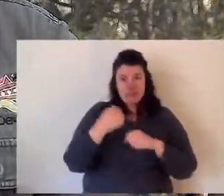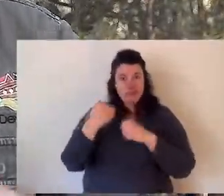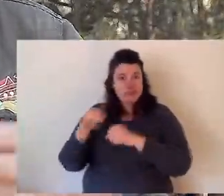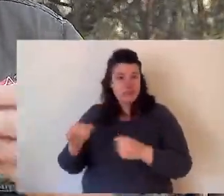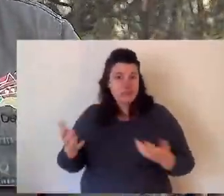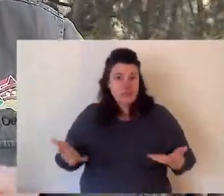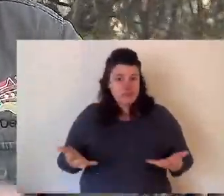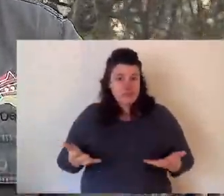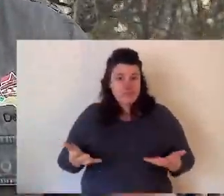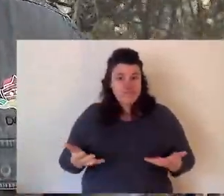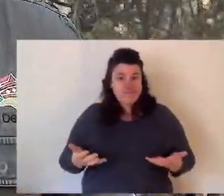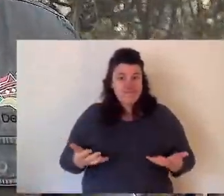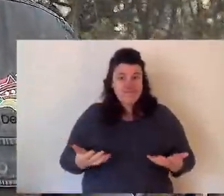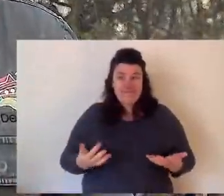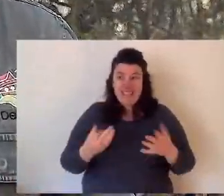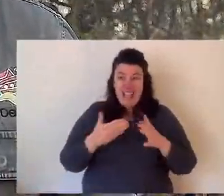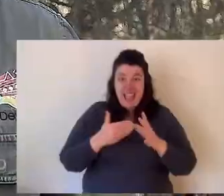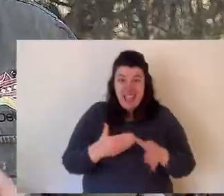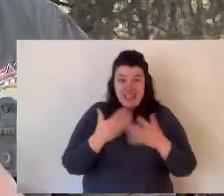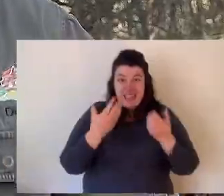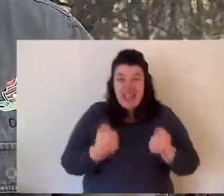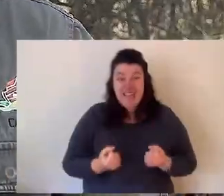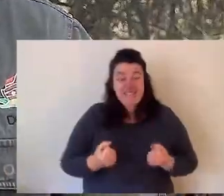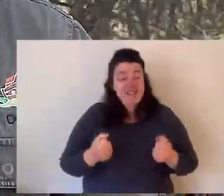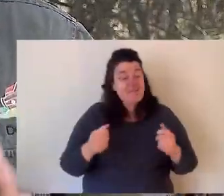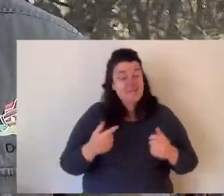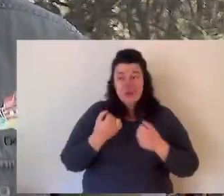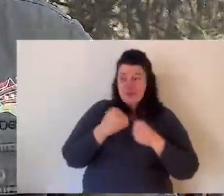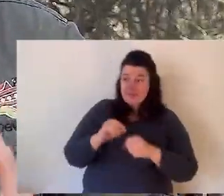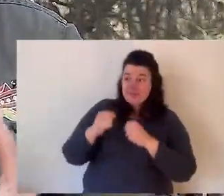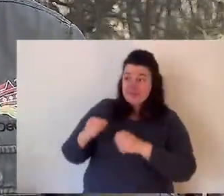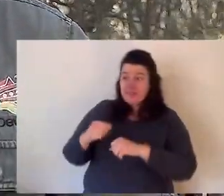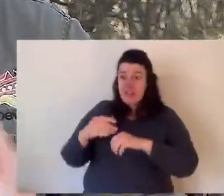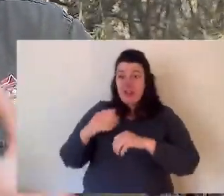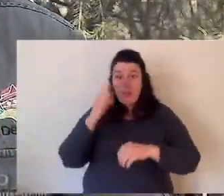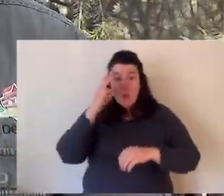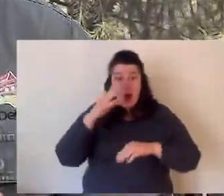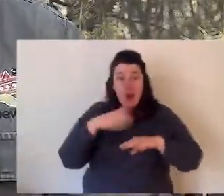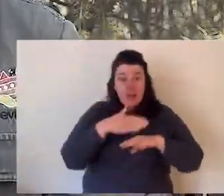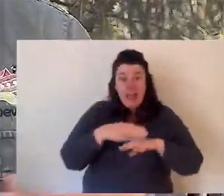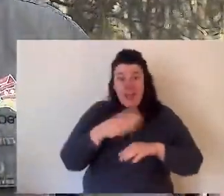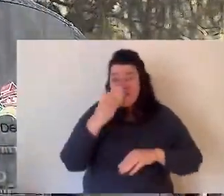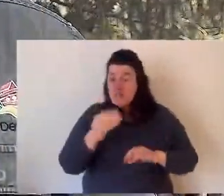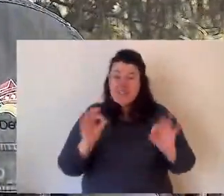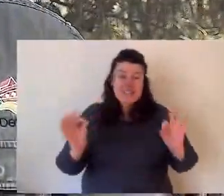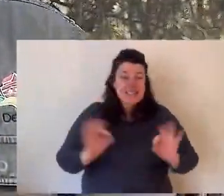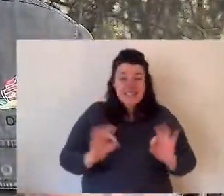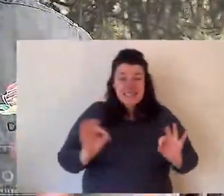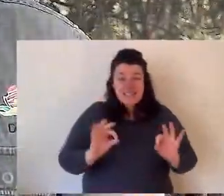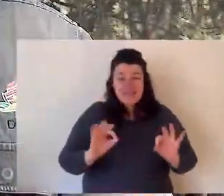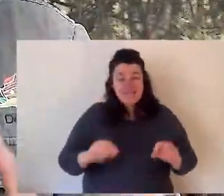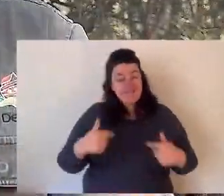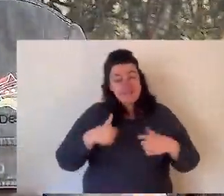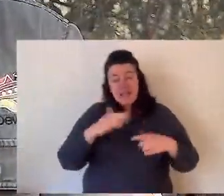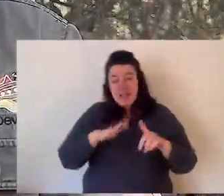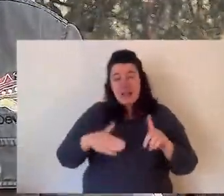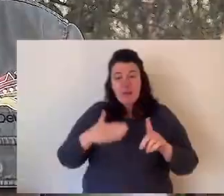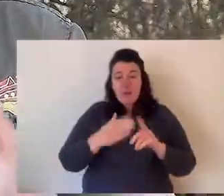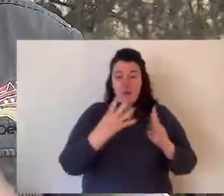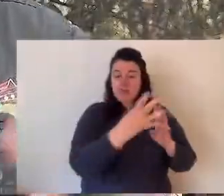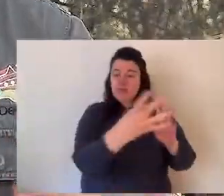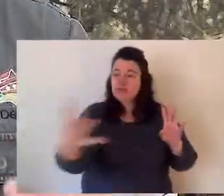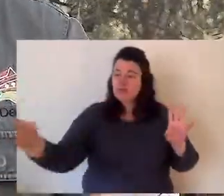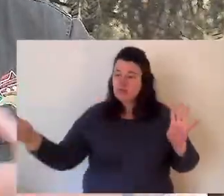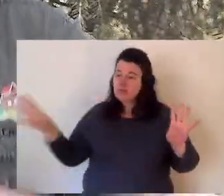cat. Now what can we do about that? Well at the moment, we don't have a solution to deal with the fox and cat. Aussie Ark's solution